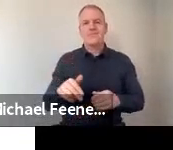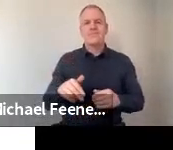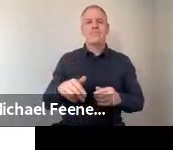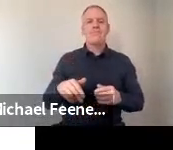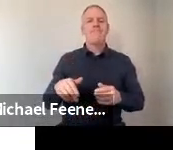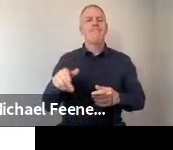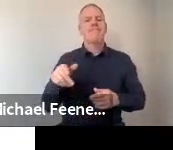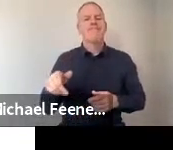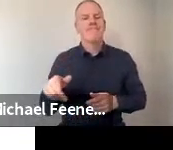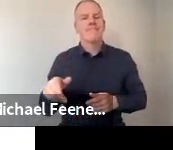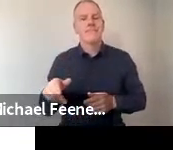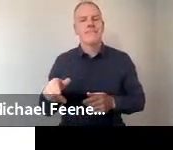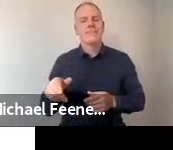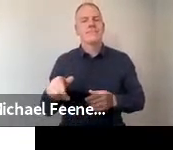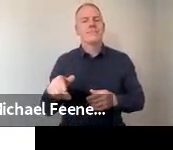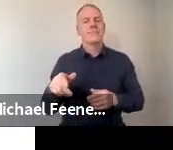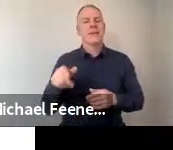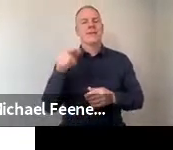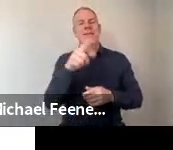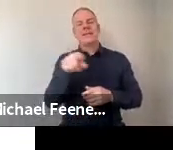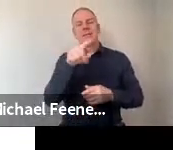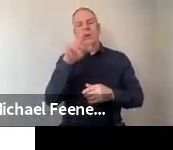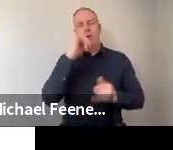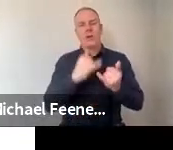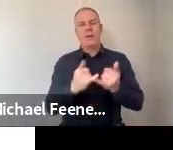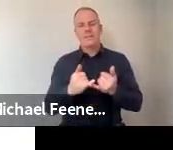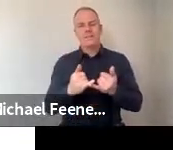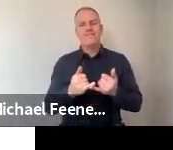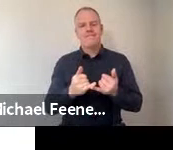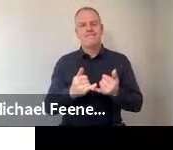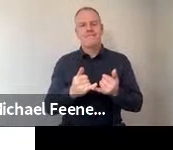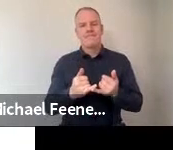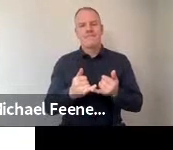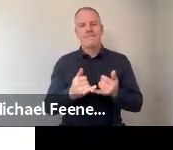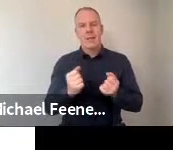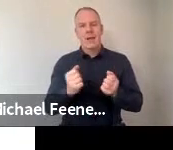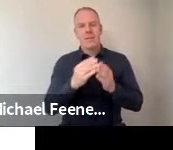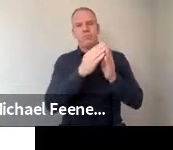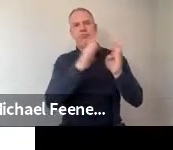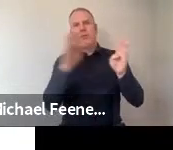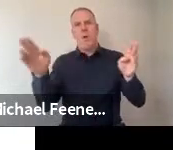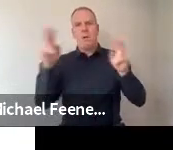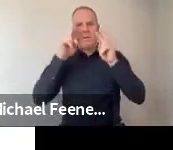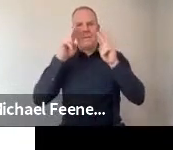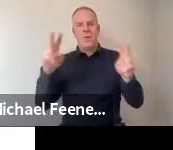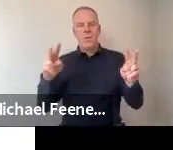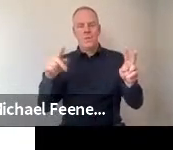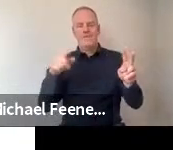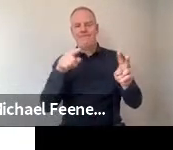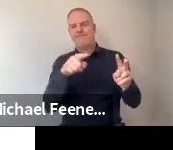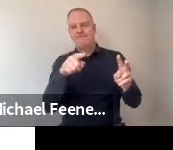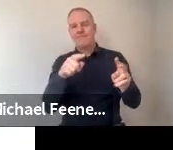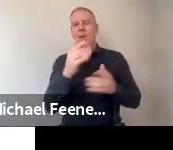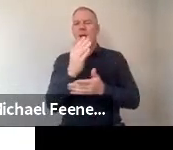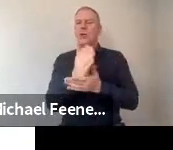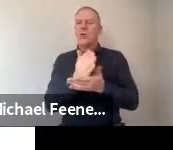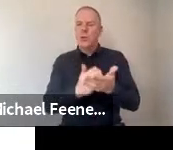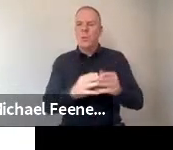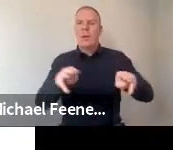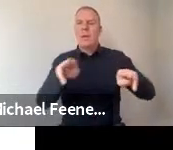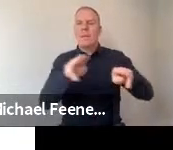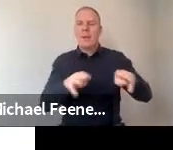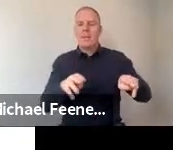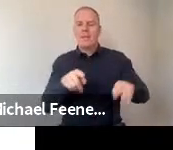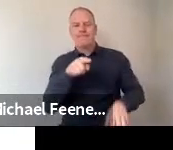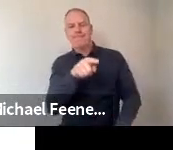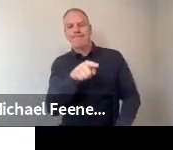And the, this is suggesting that there's a widespread view that certain people are just kind